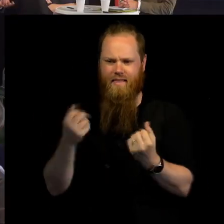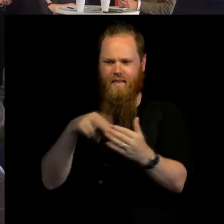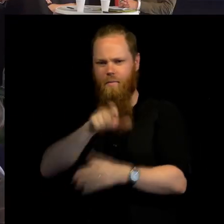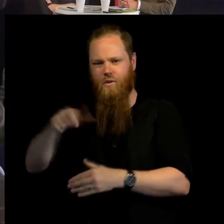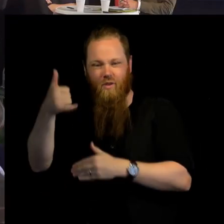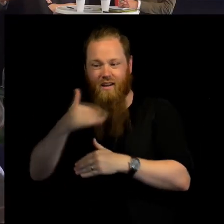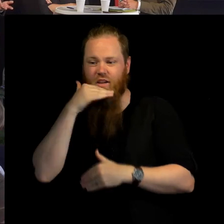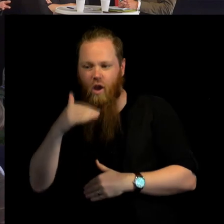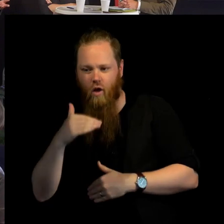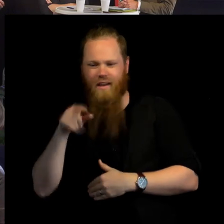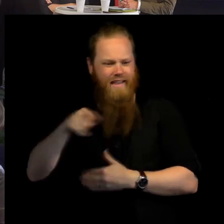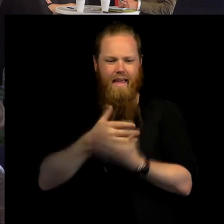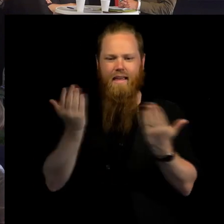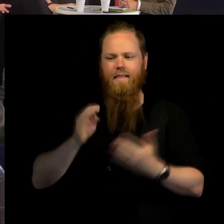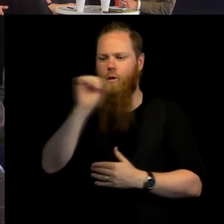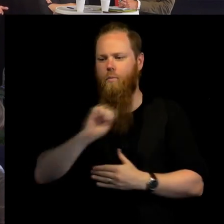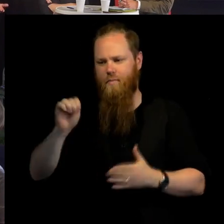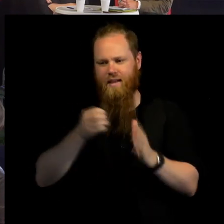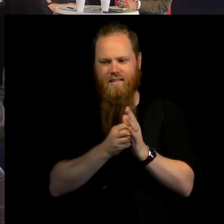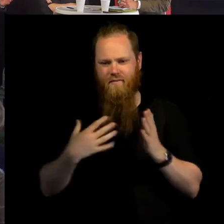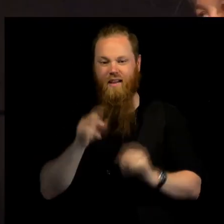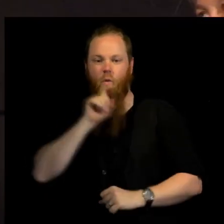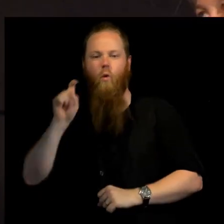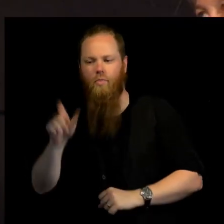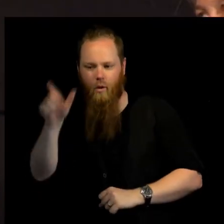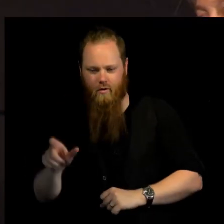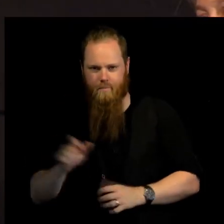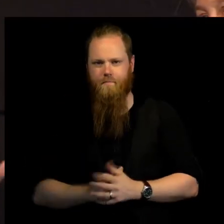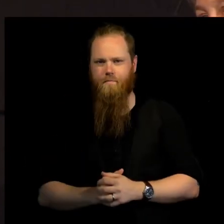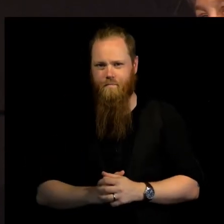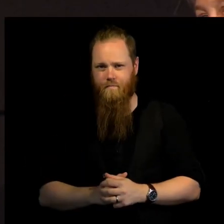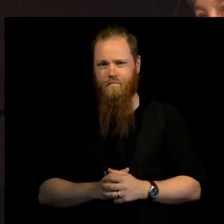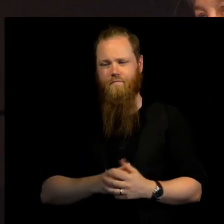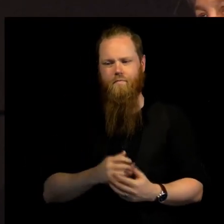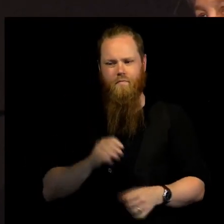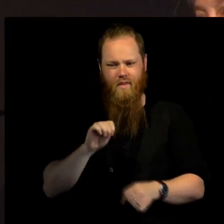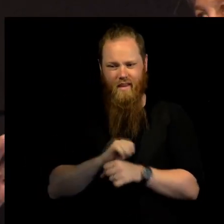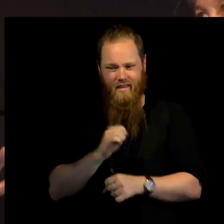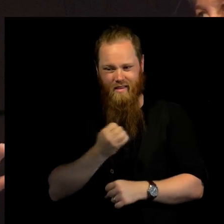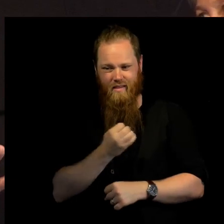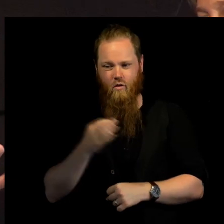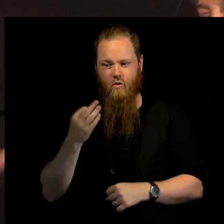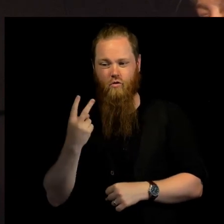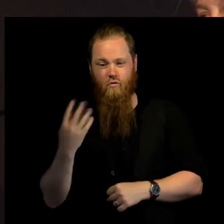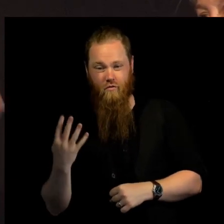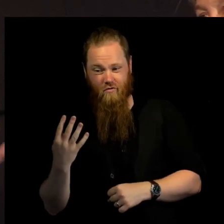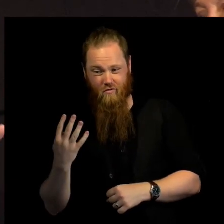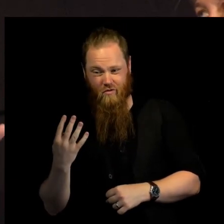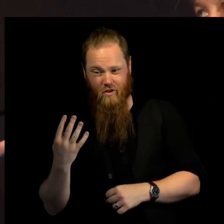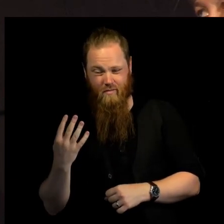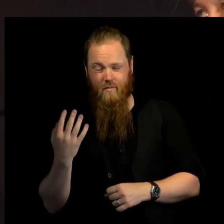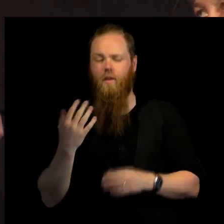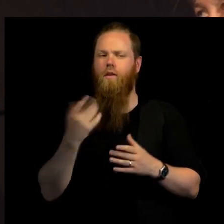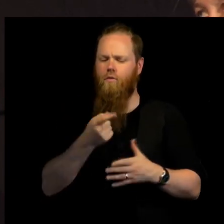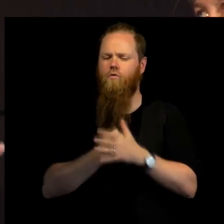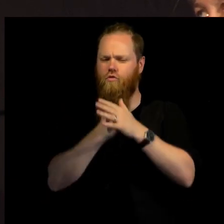Also this morning, strategic agenda for the European Council is out, 1924, declared objective is, we support multilateralism, we support